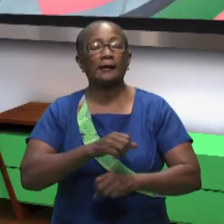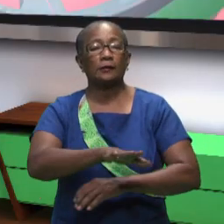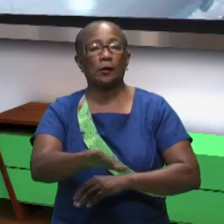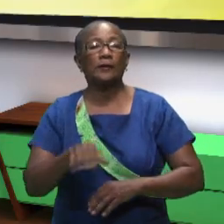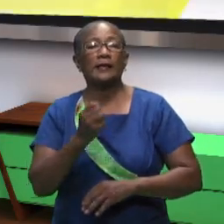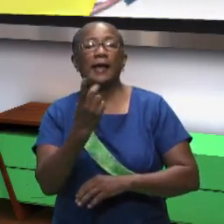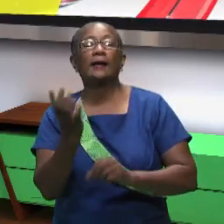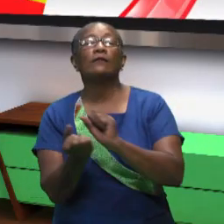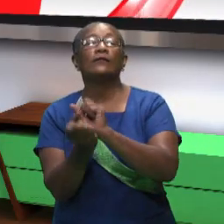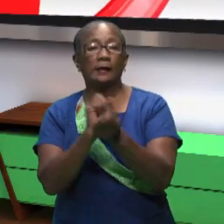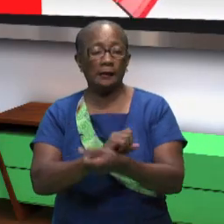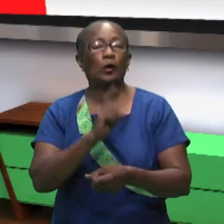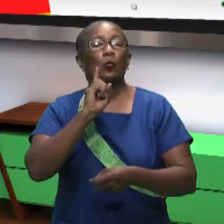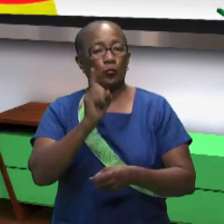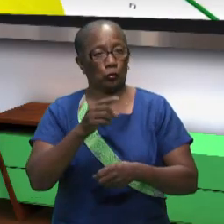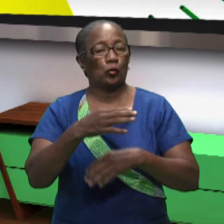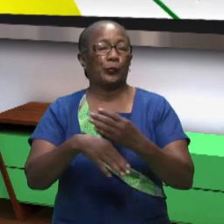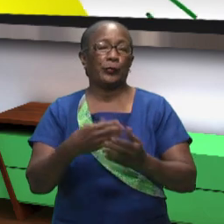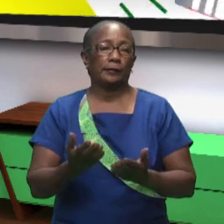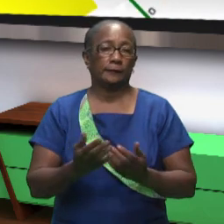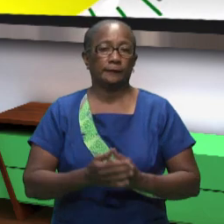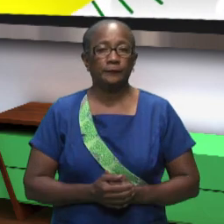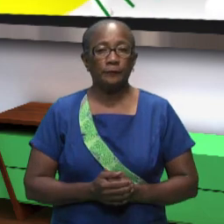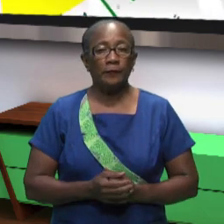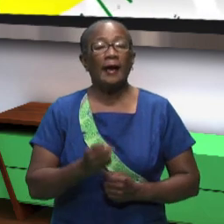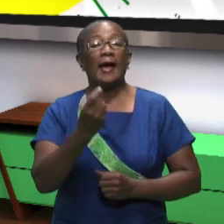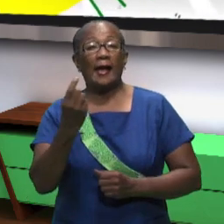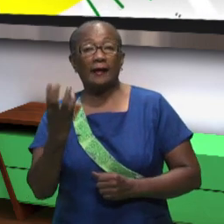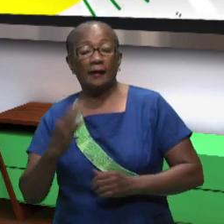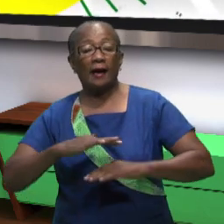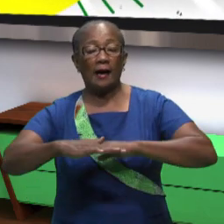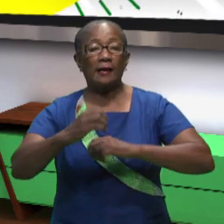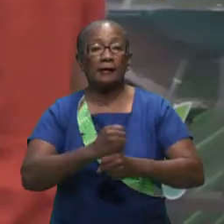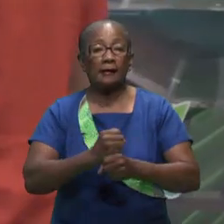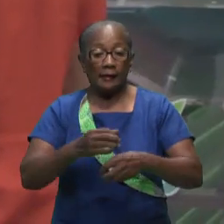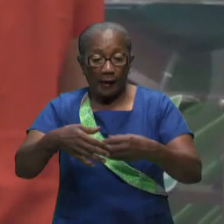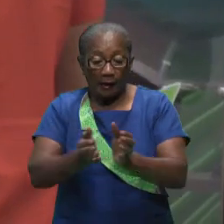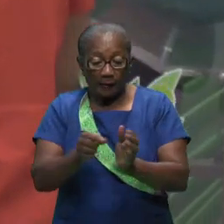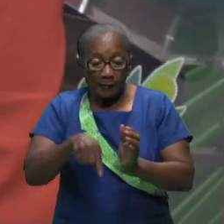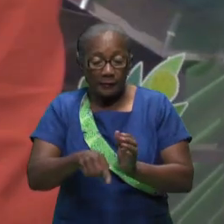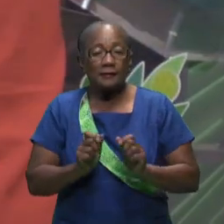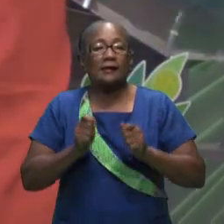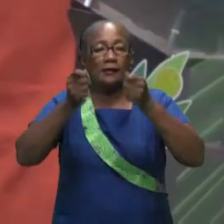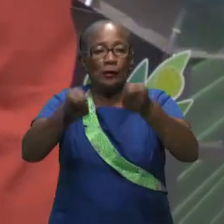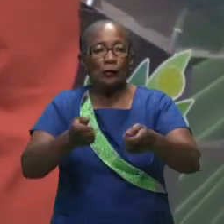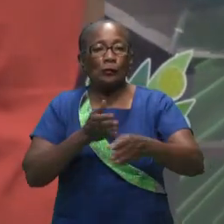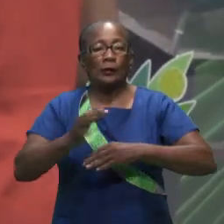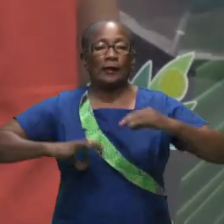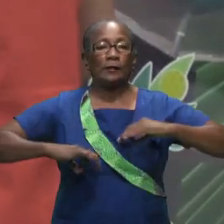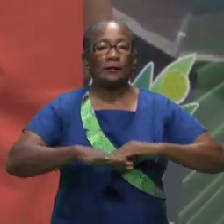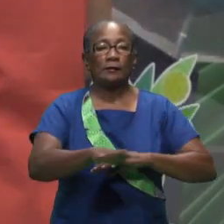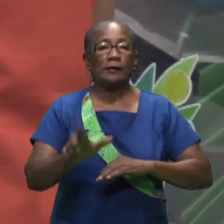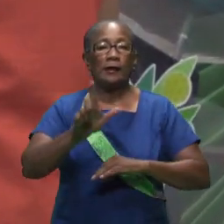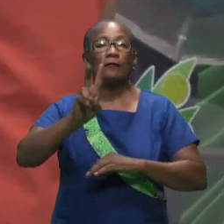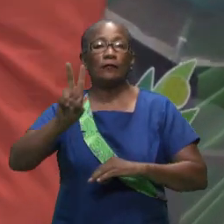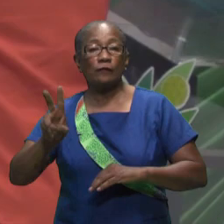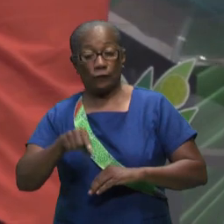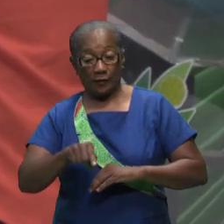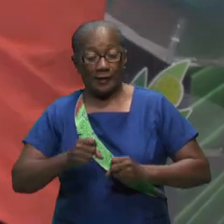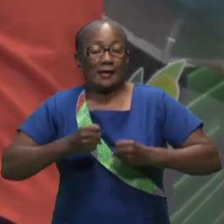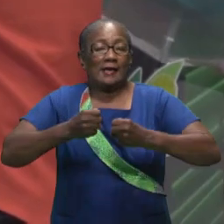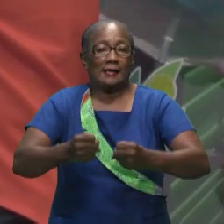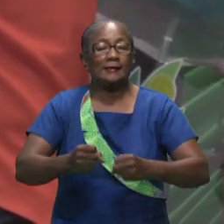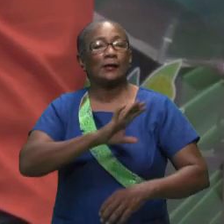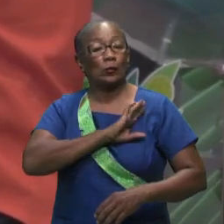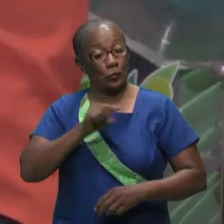sabalos says that in the agricultural field some changes should take place and the ministry of lvv decorated